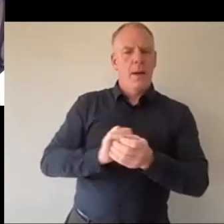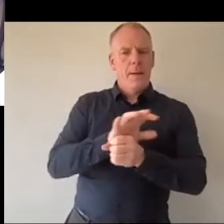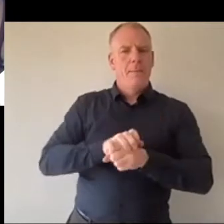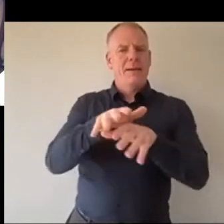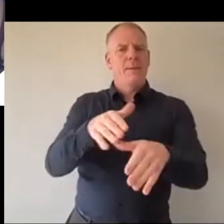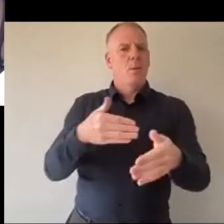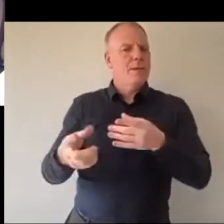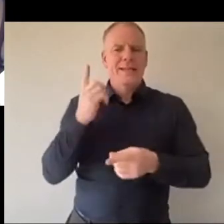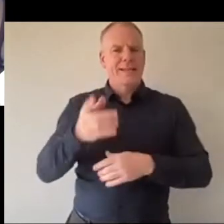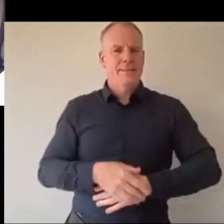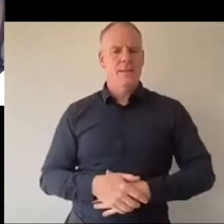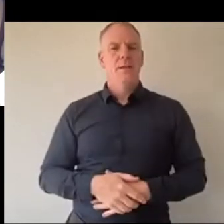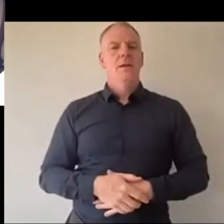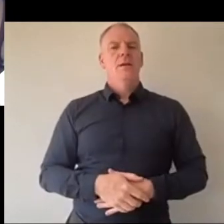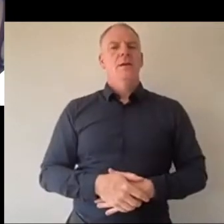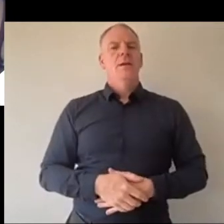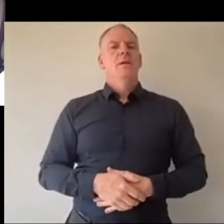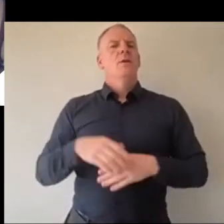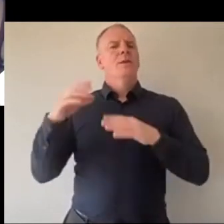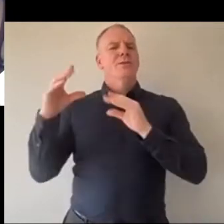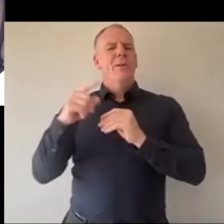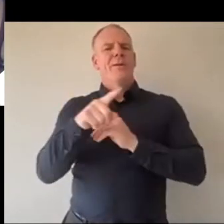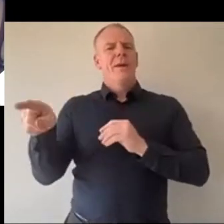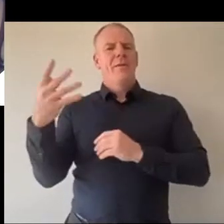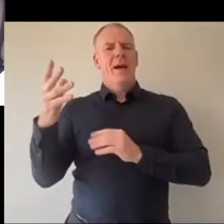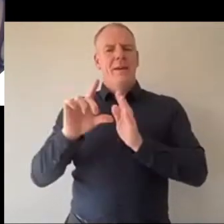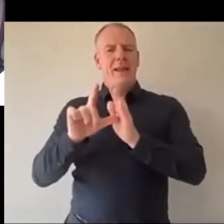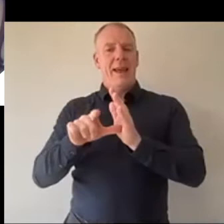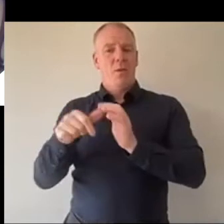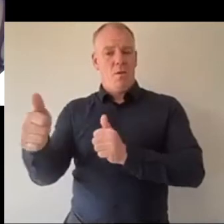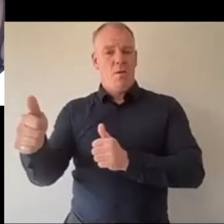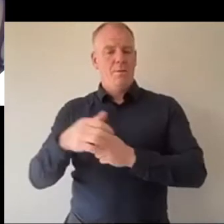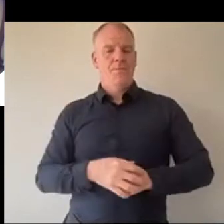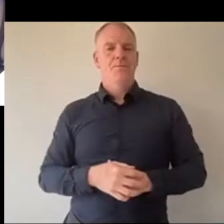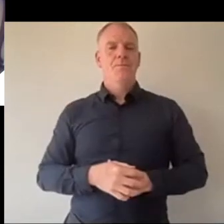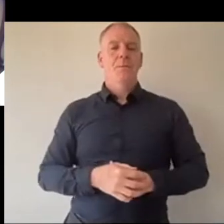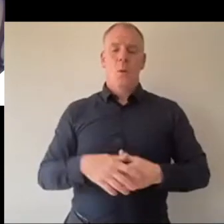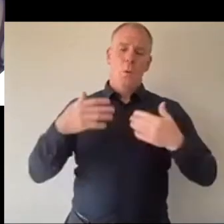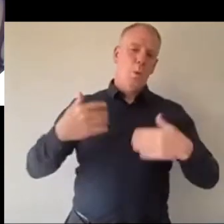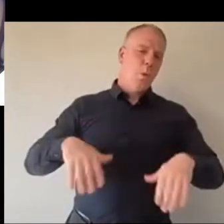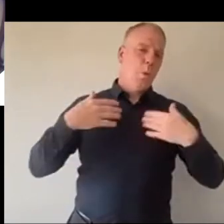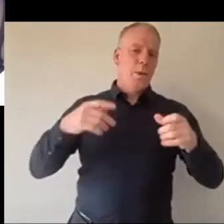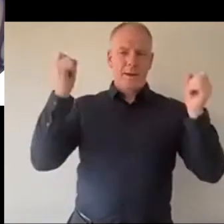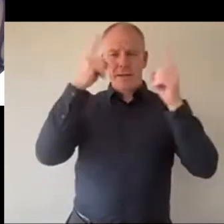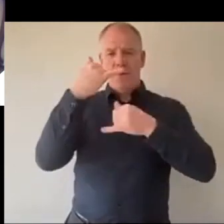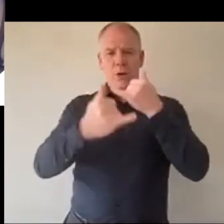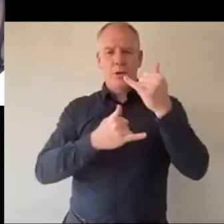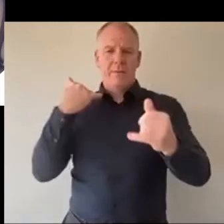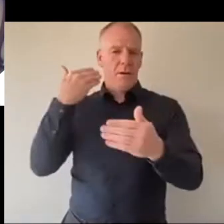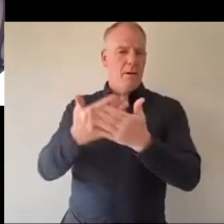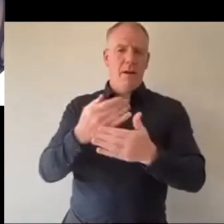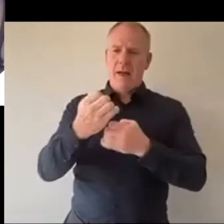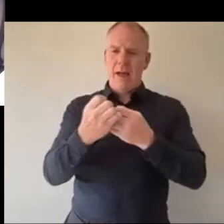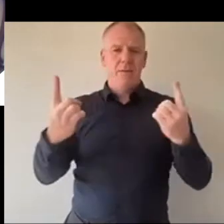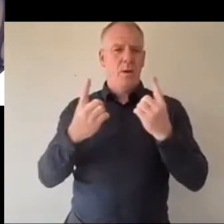they did. So we'll have a little chat with the five winners later on. And as I said, it's been an incredibly tough year for everyone. It's been